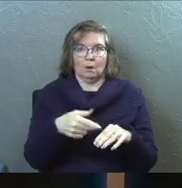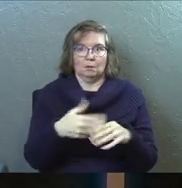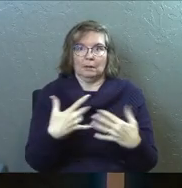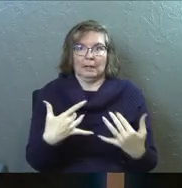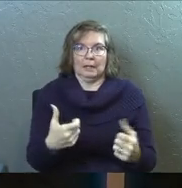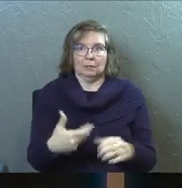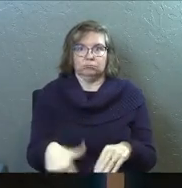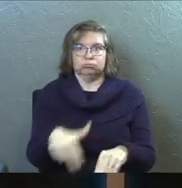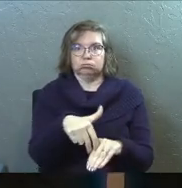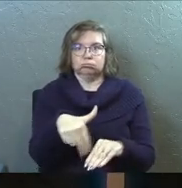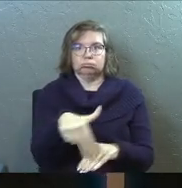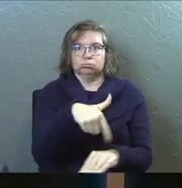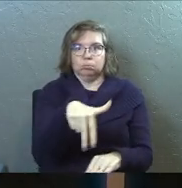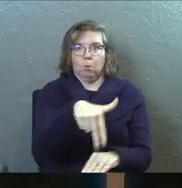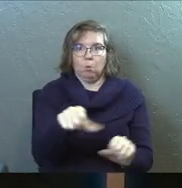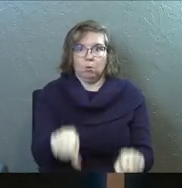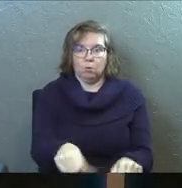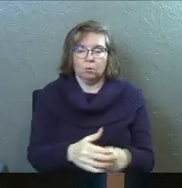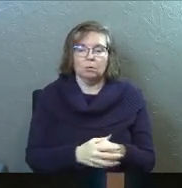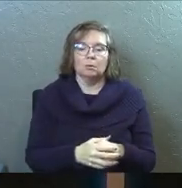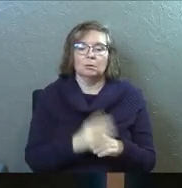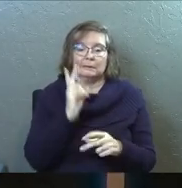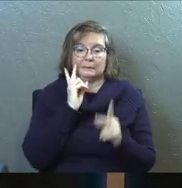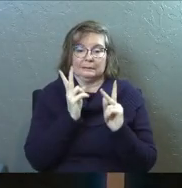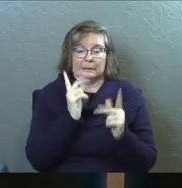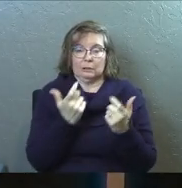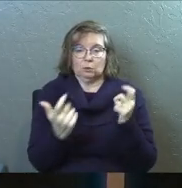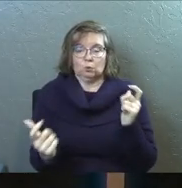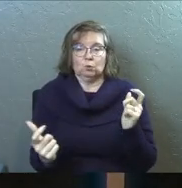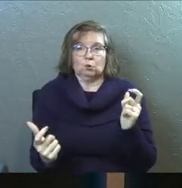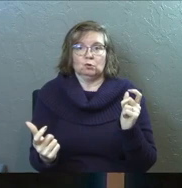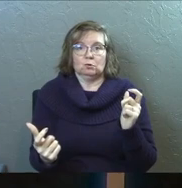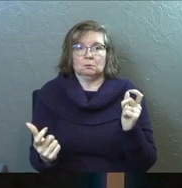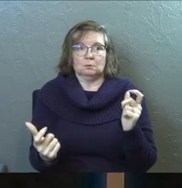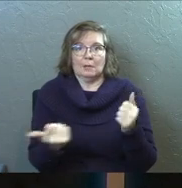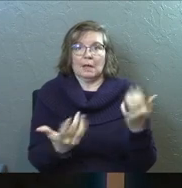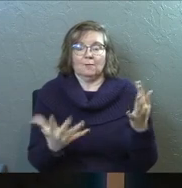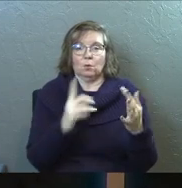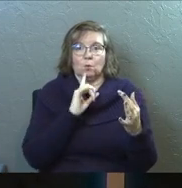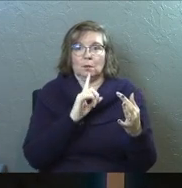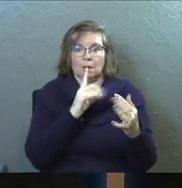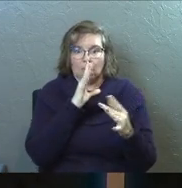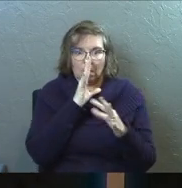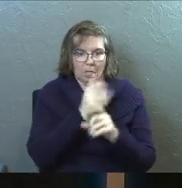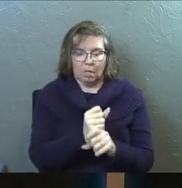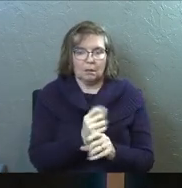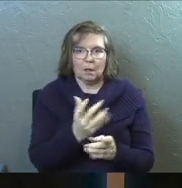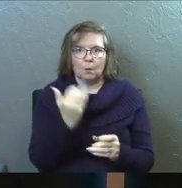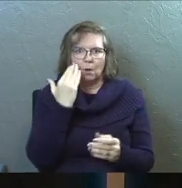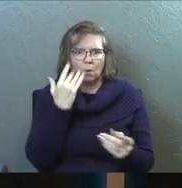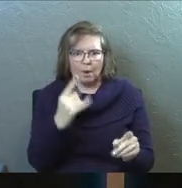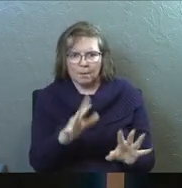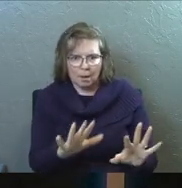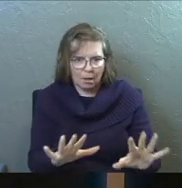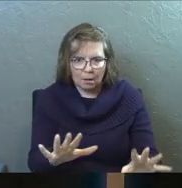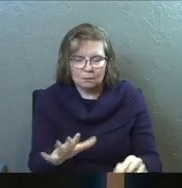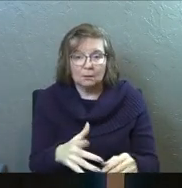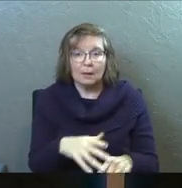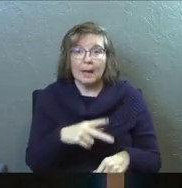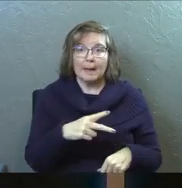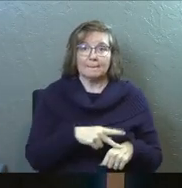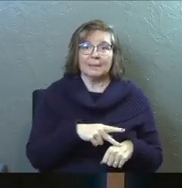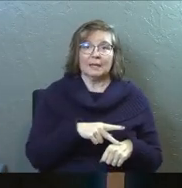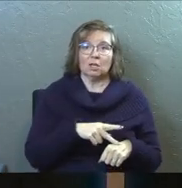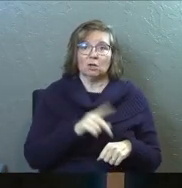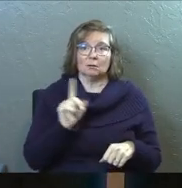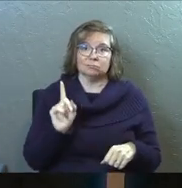about it. And they've seen what's happened. And there's just this huge... Everybody's super interested. And they want to know what's happening. And Peter